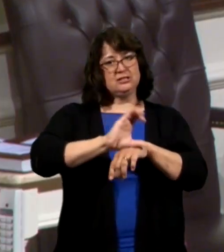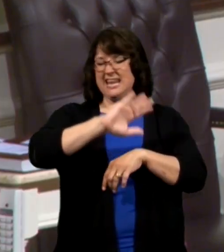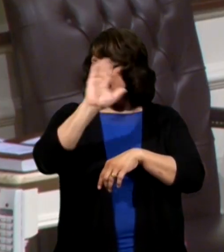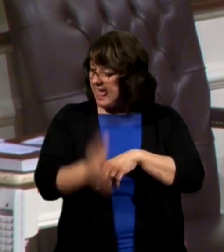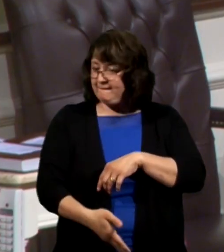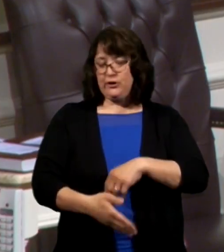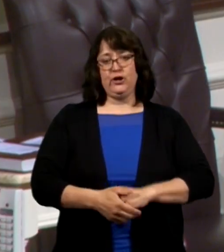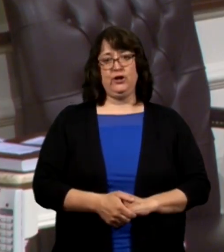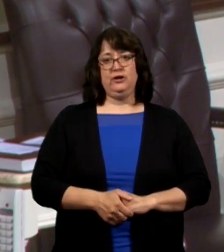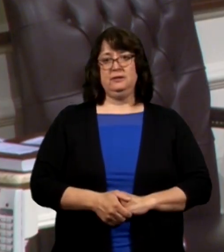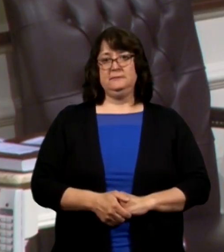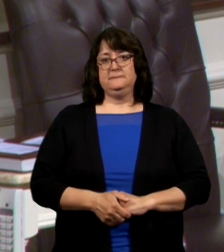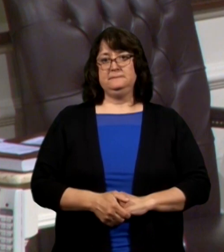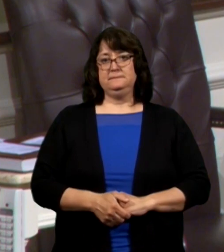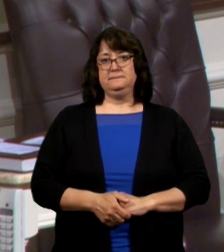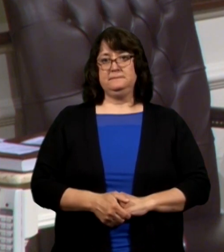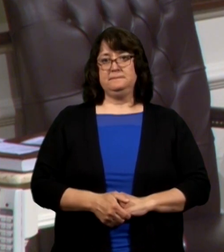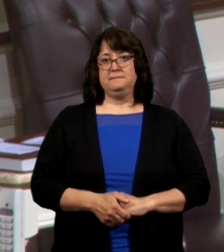our church never